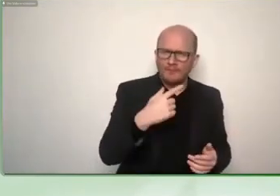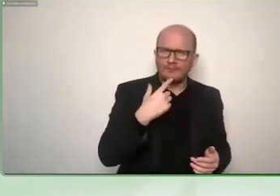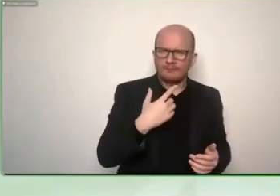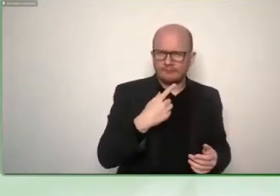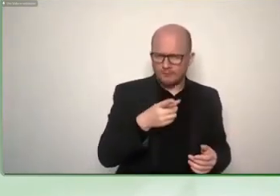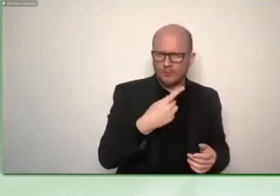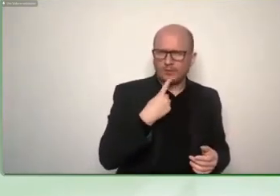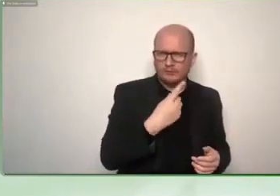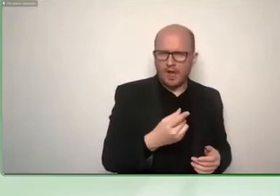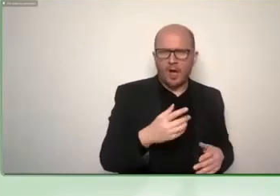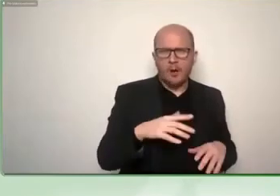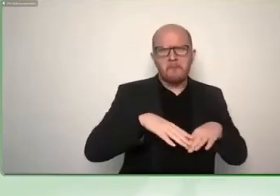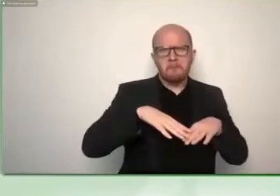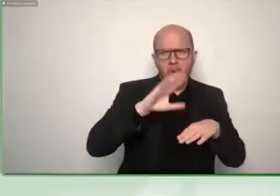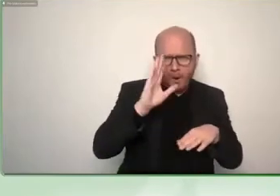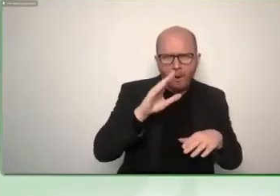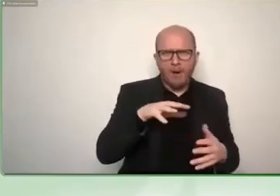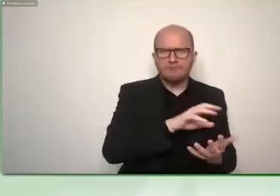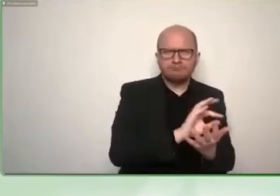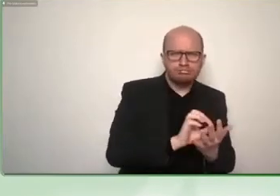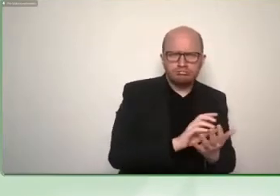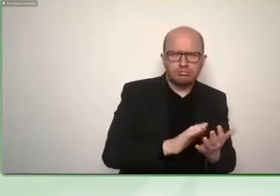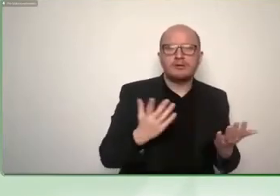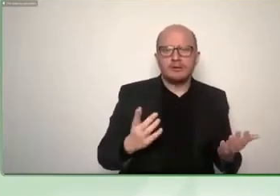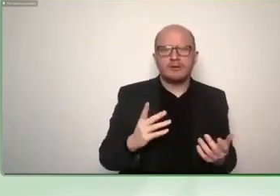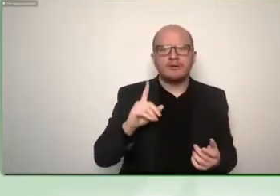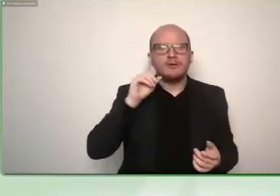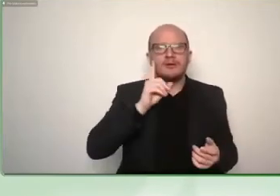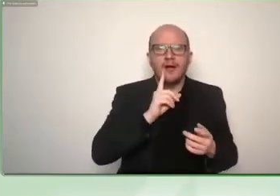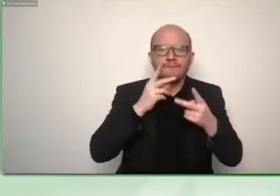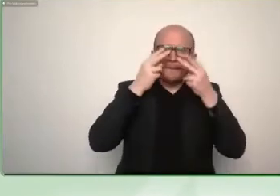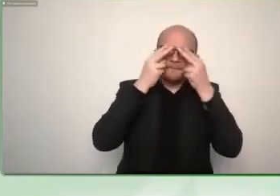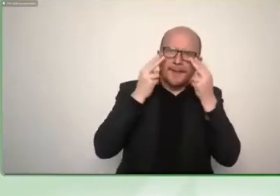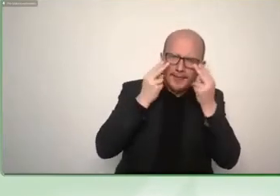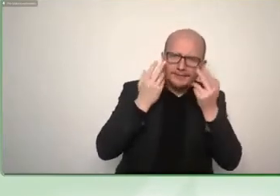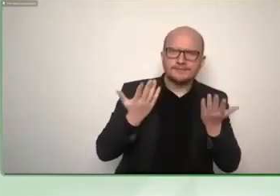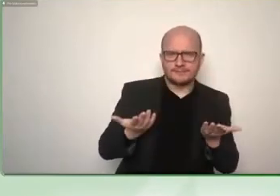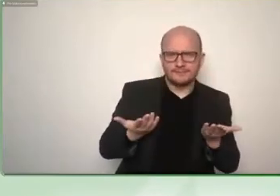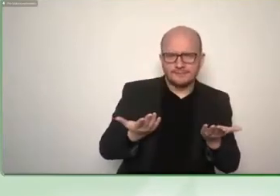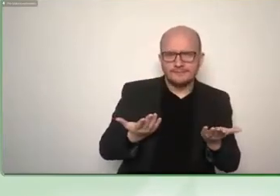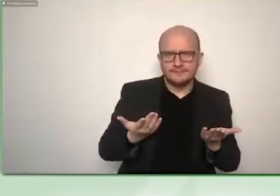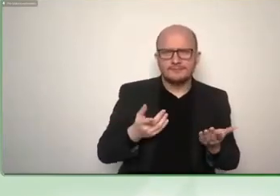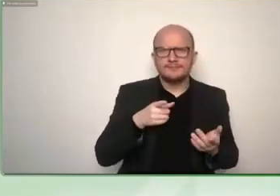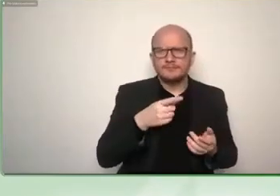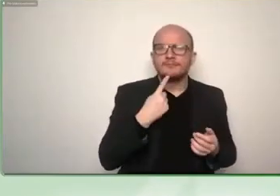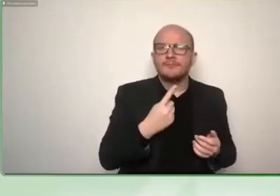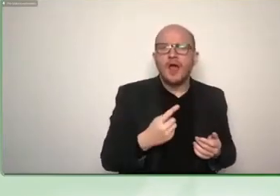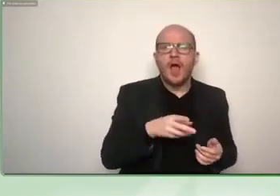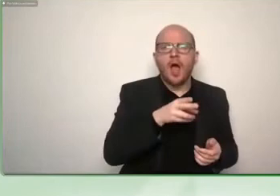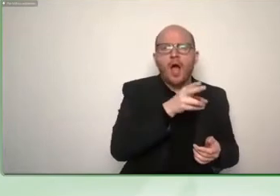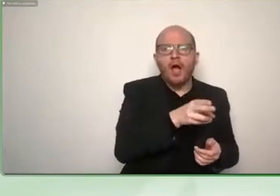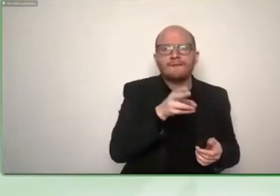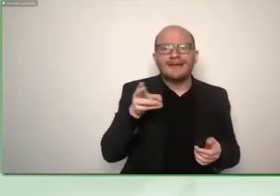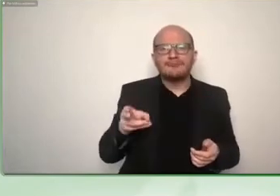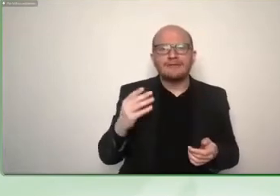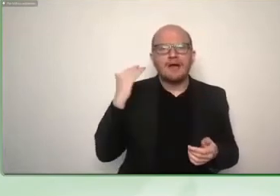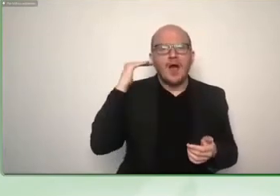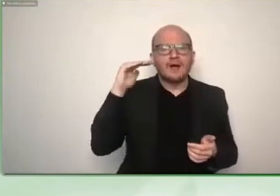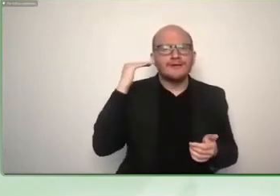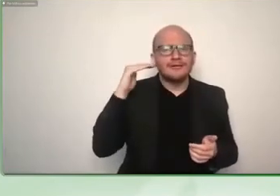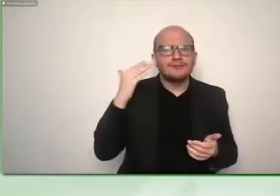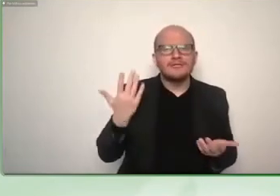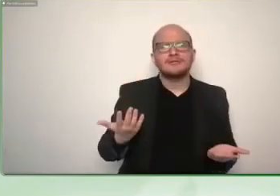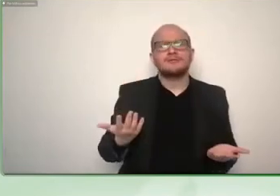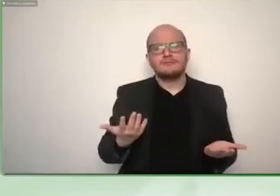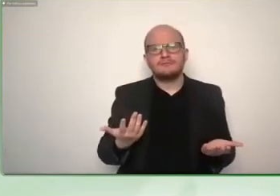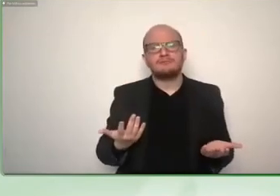uh you you say and you experience it it's also a tool for the hard of hearing uh so it's not only for this uh